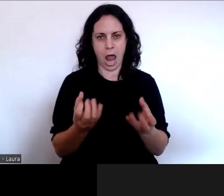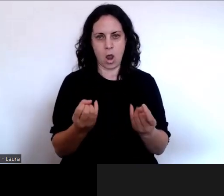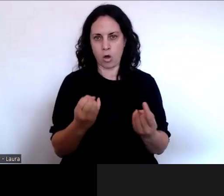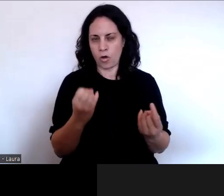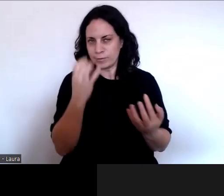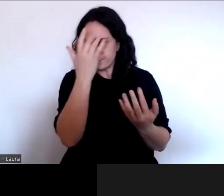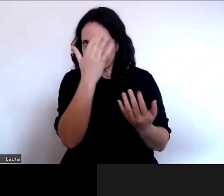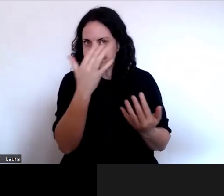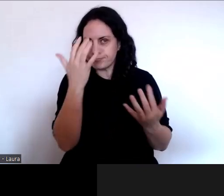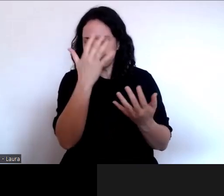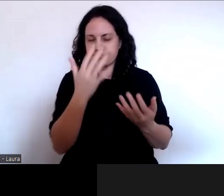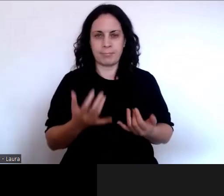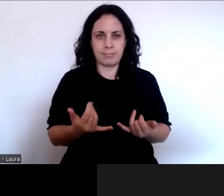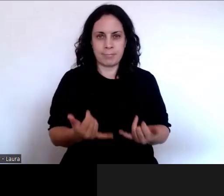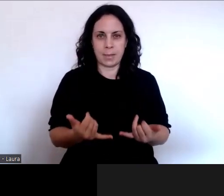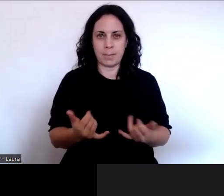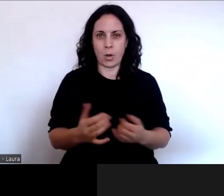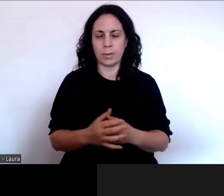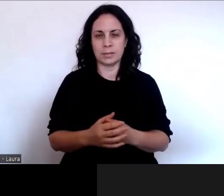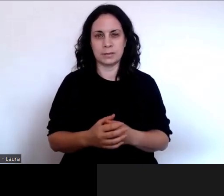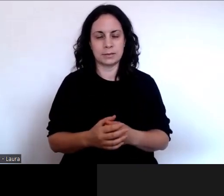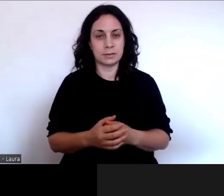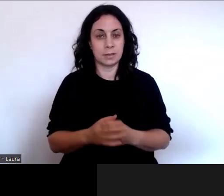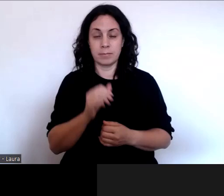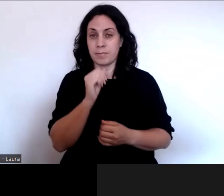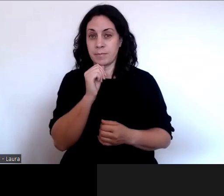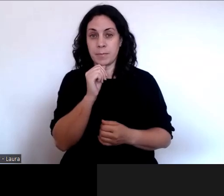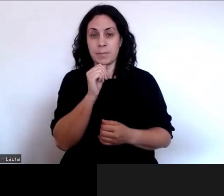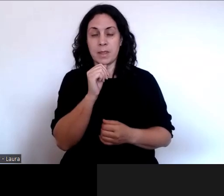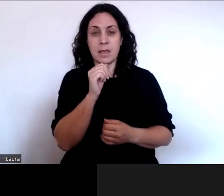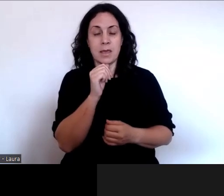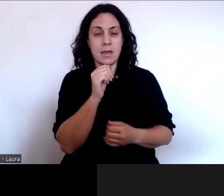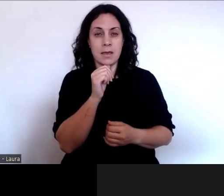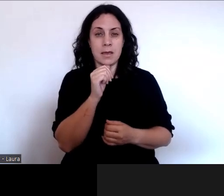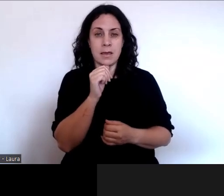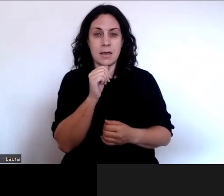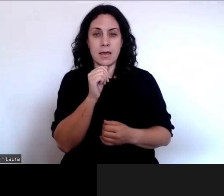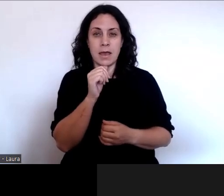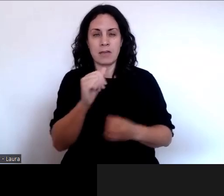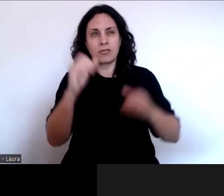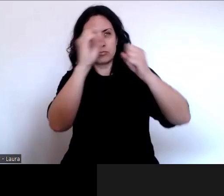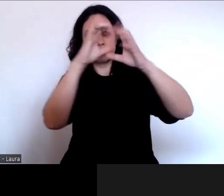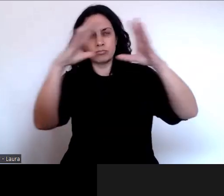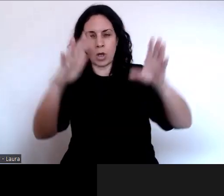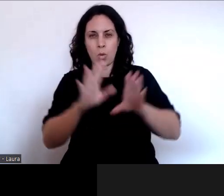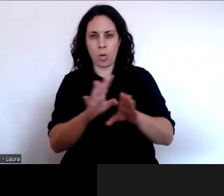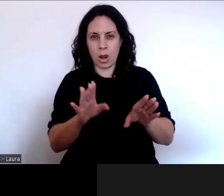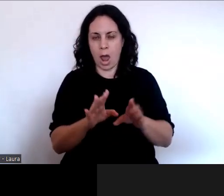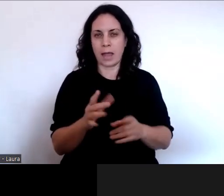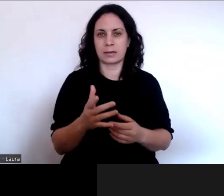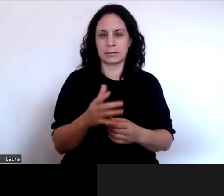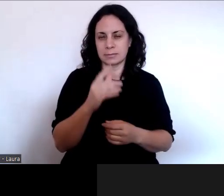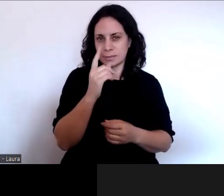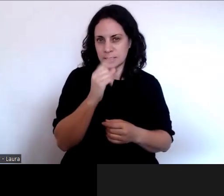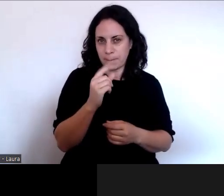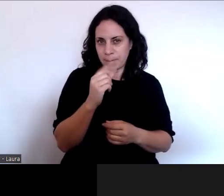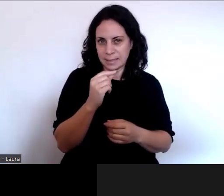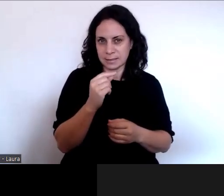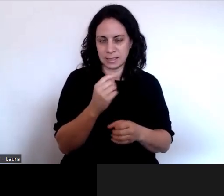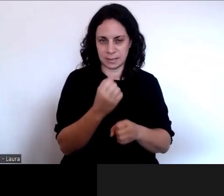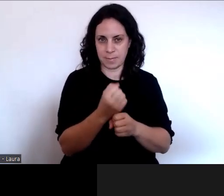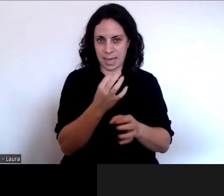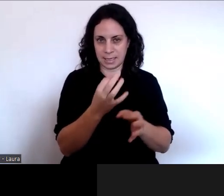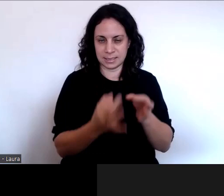if you're going to have an idea of decision making capacity. What should it be? How should it work?